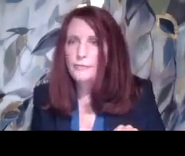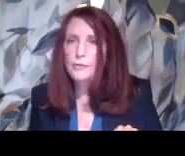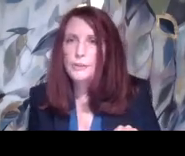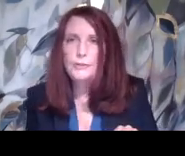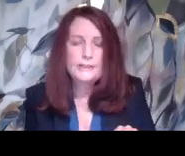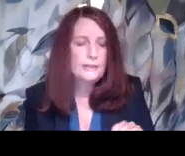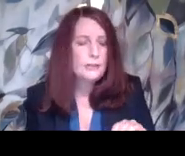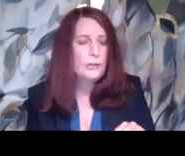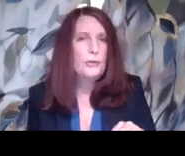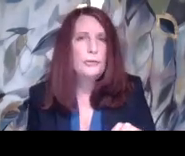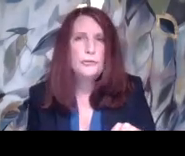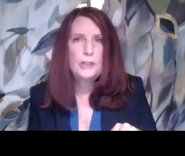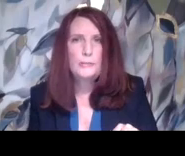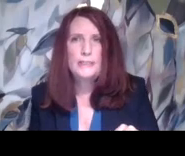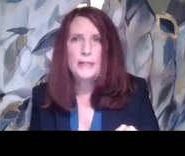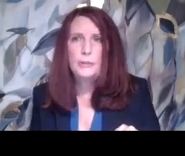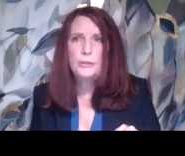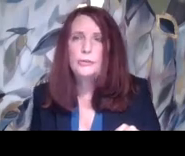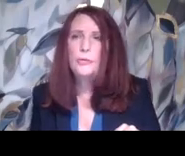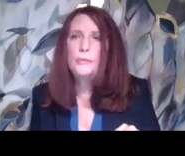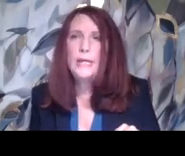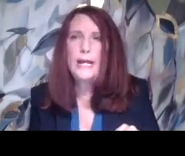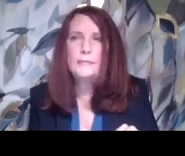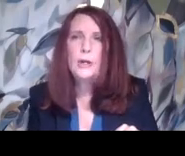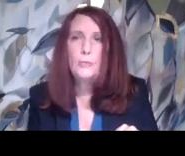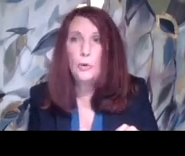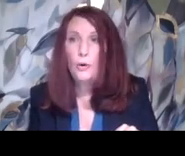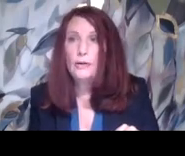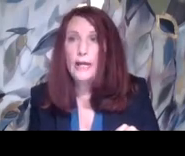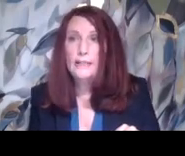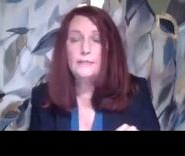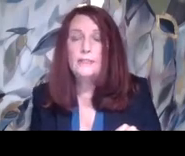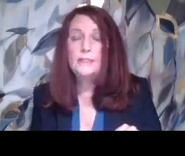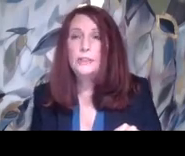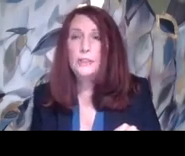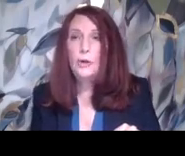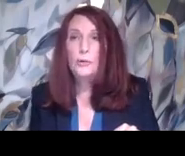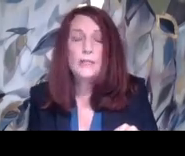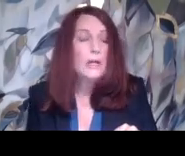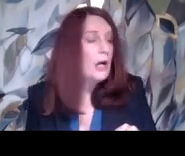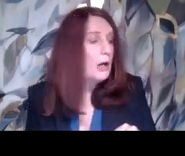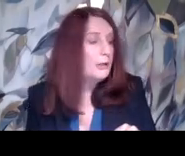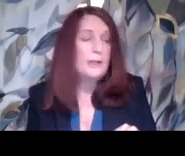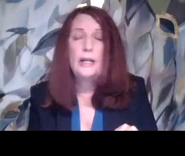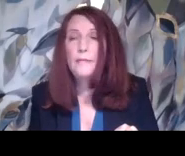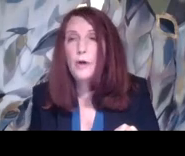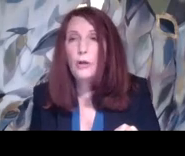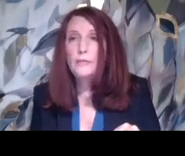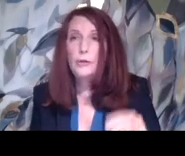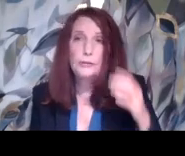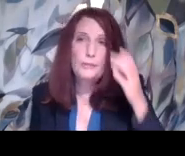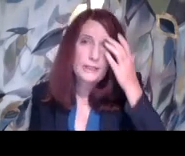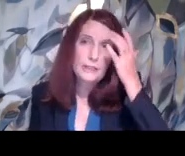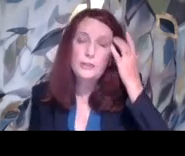school for students. So those are some examples. Your school may have more activities than just those. They may not have